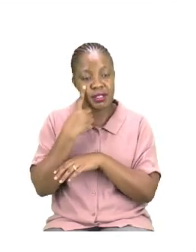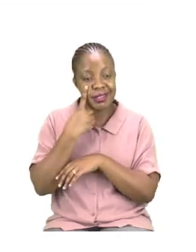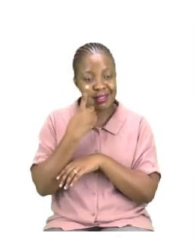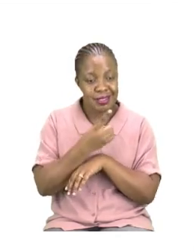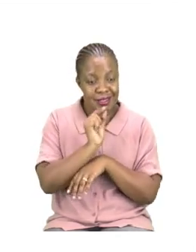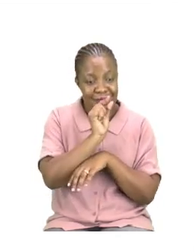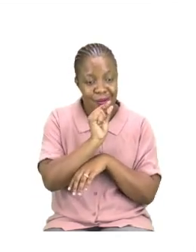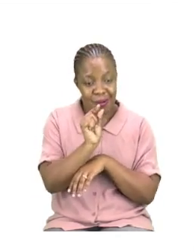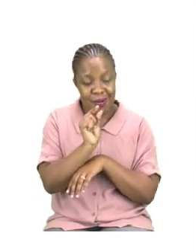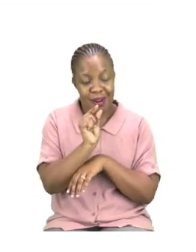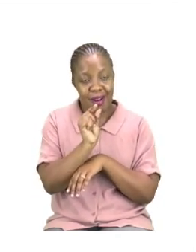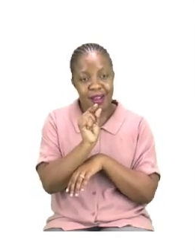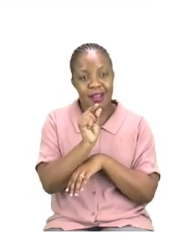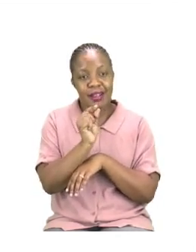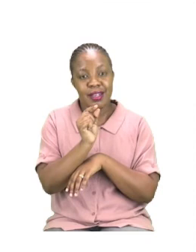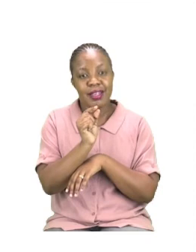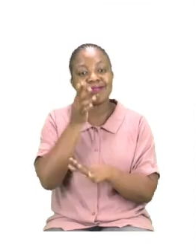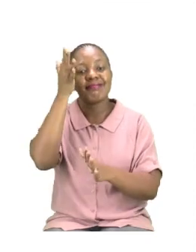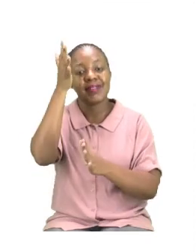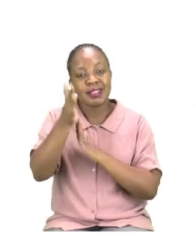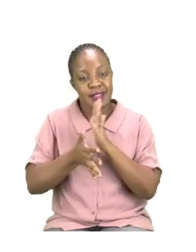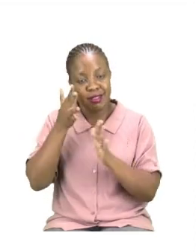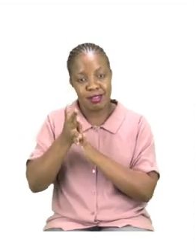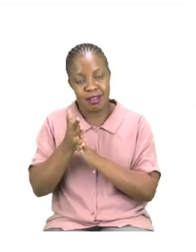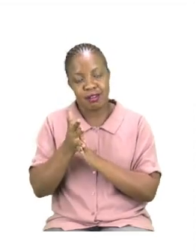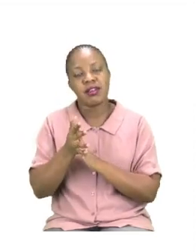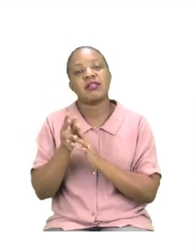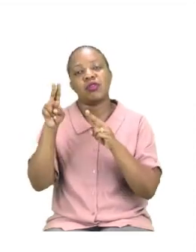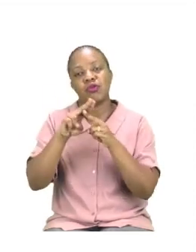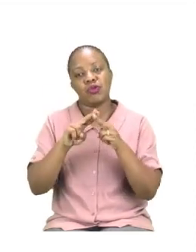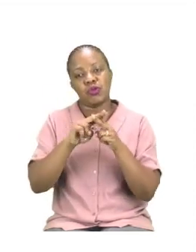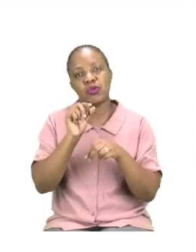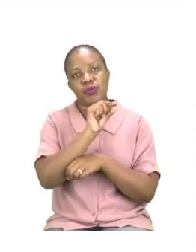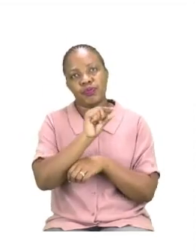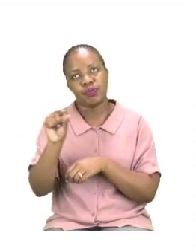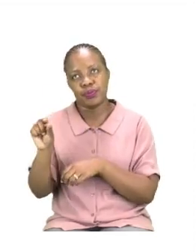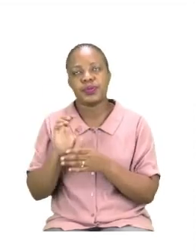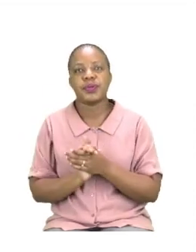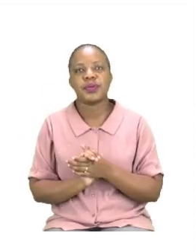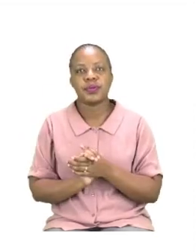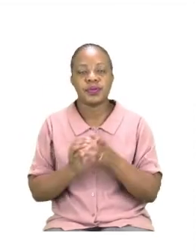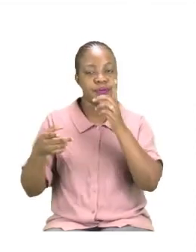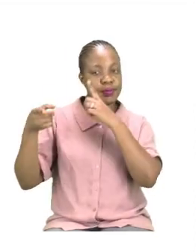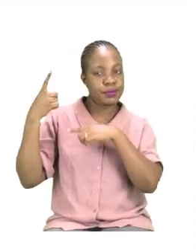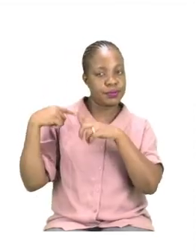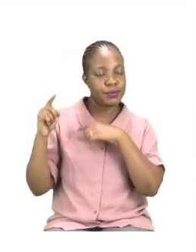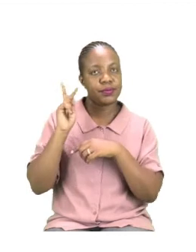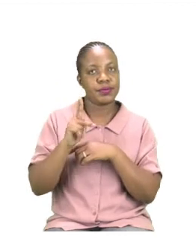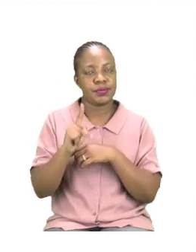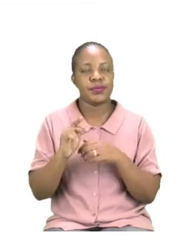and then use them in sentences. Let's list them again. We have, please repeat after me,